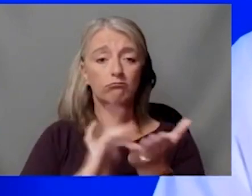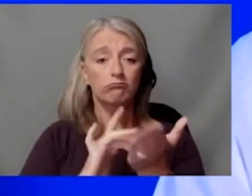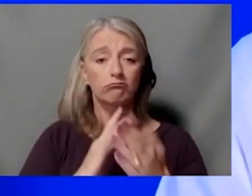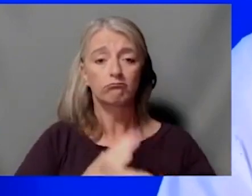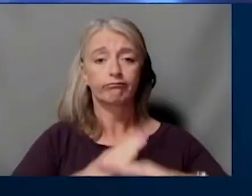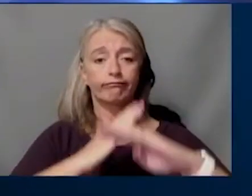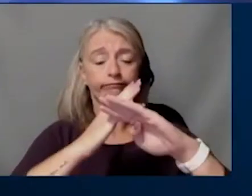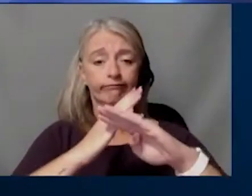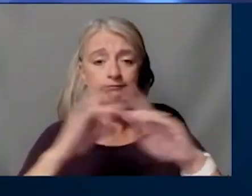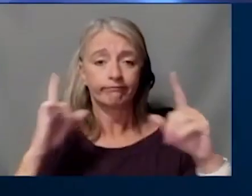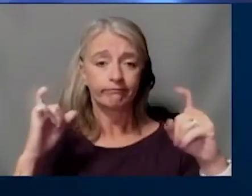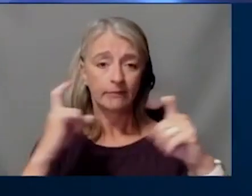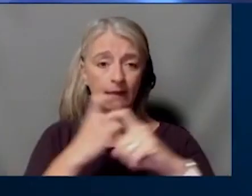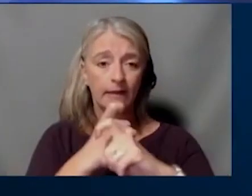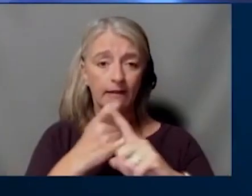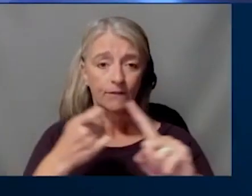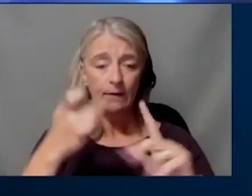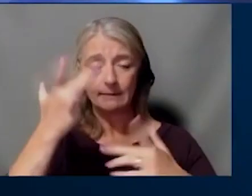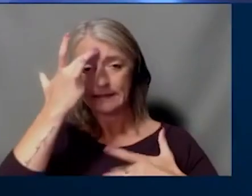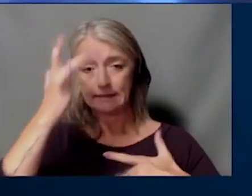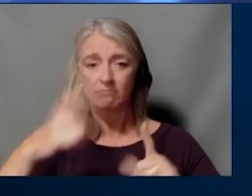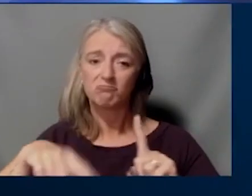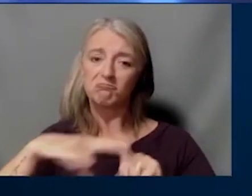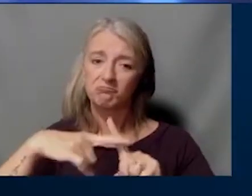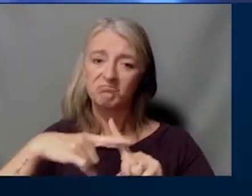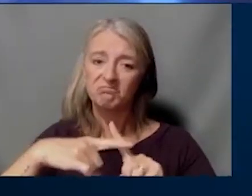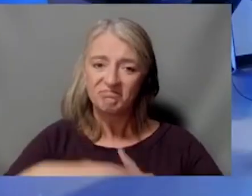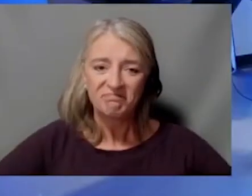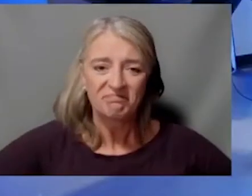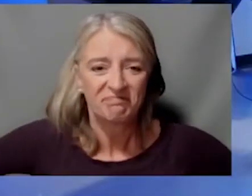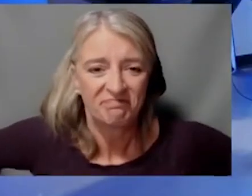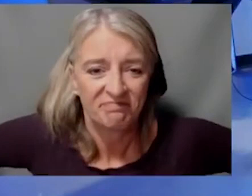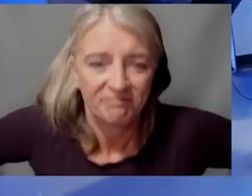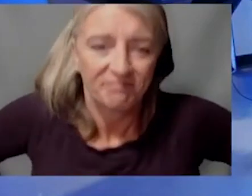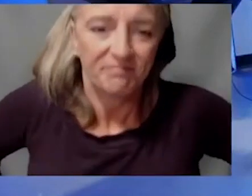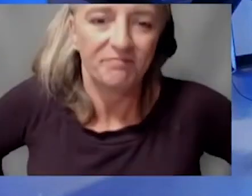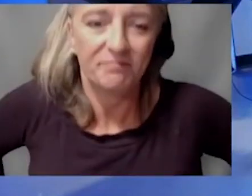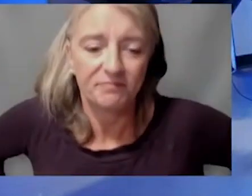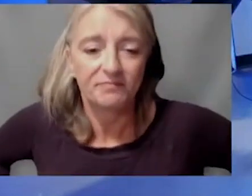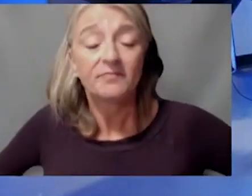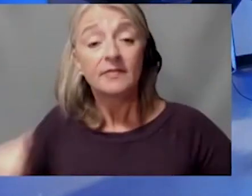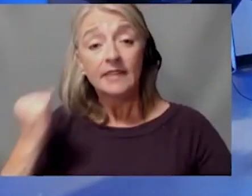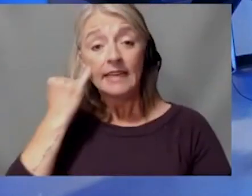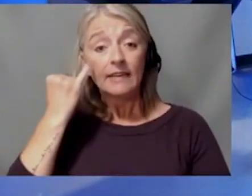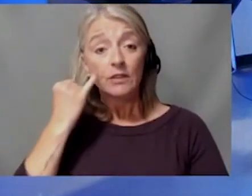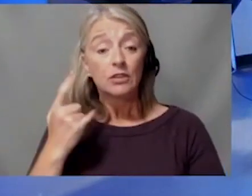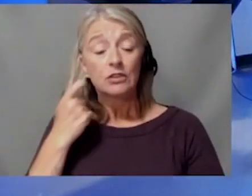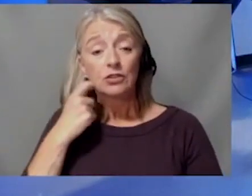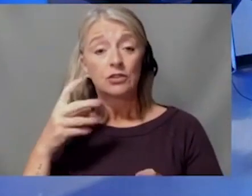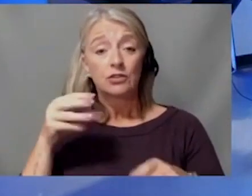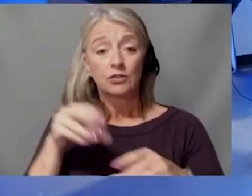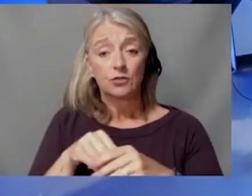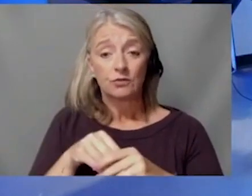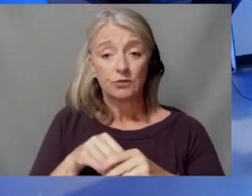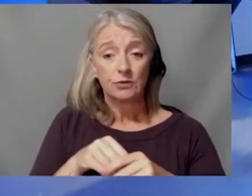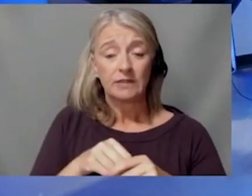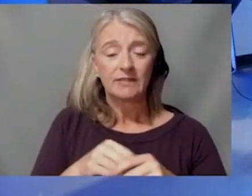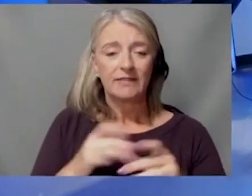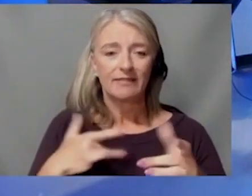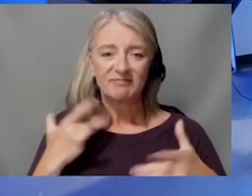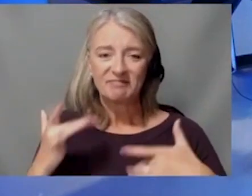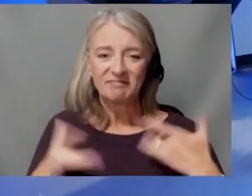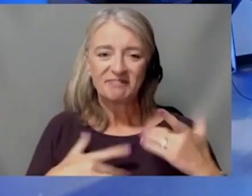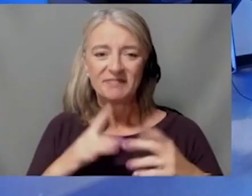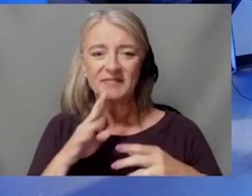think it's a good thing. Thank you for that. Well, if you are just joining us this morning, we are beyond excited to talk about the University of Kansas Cancer